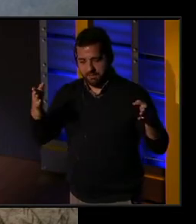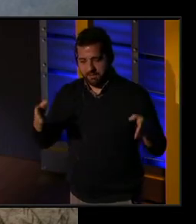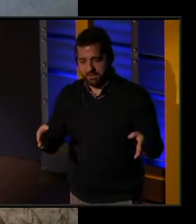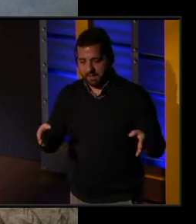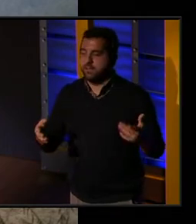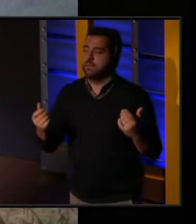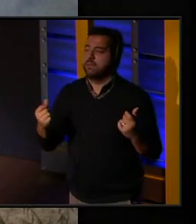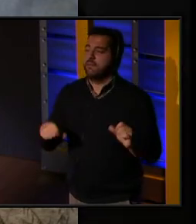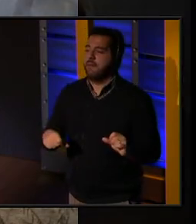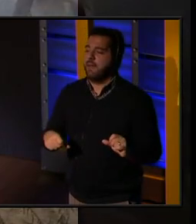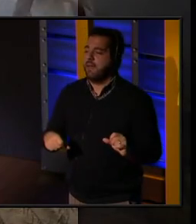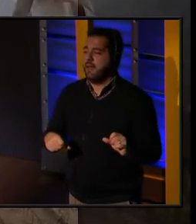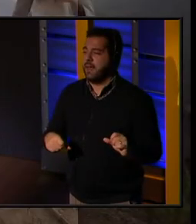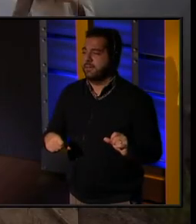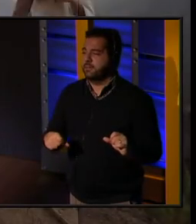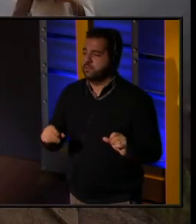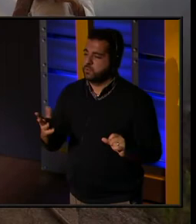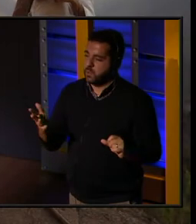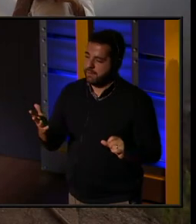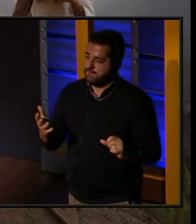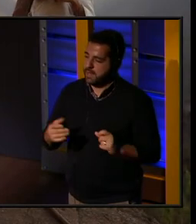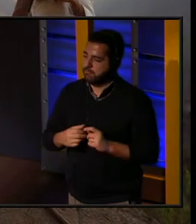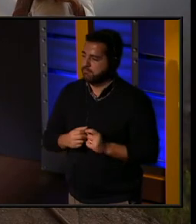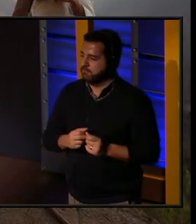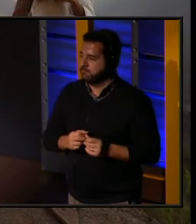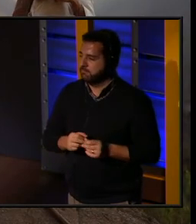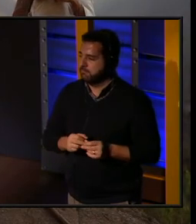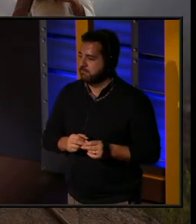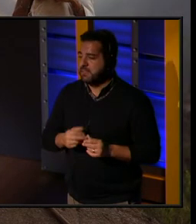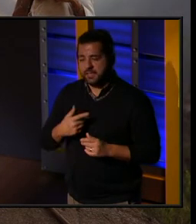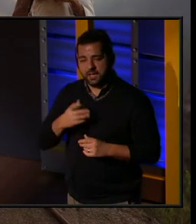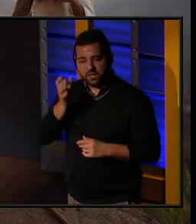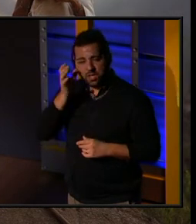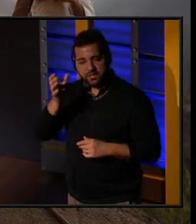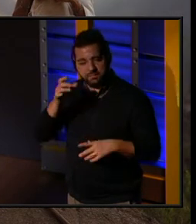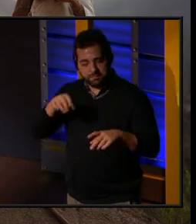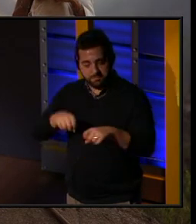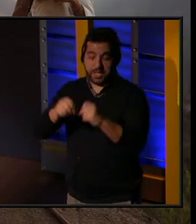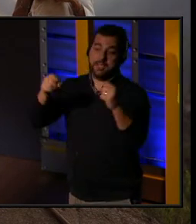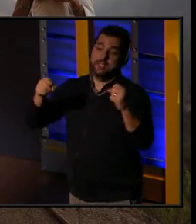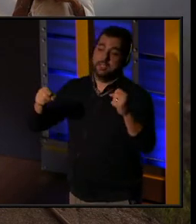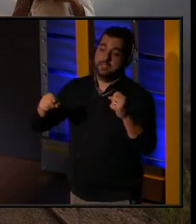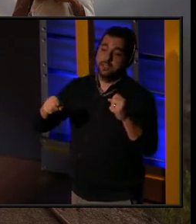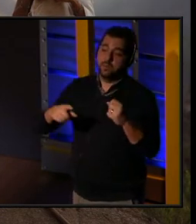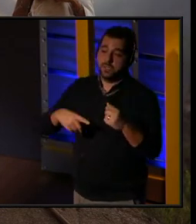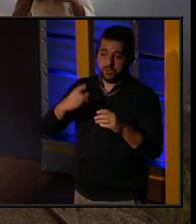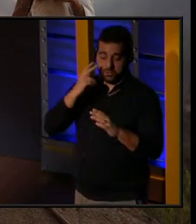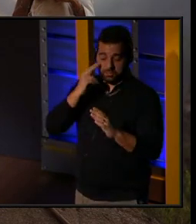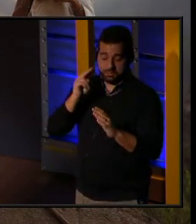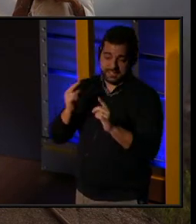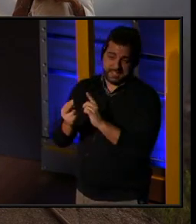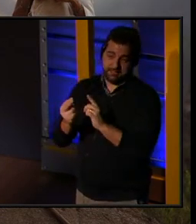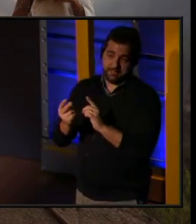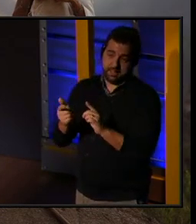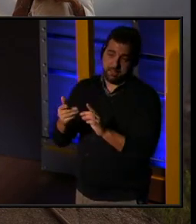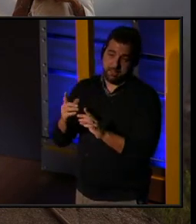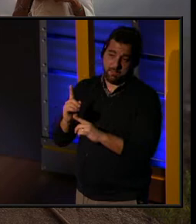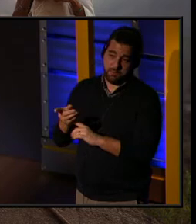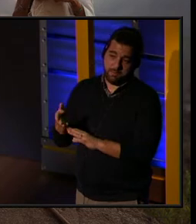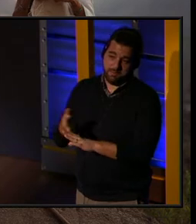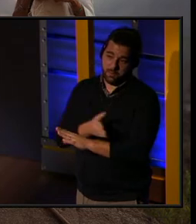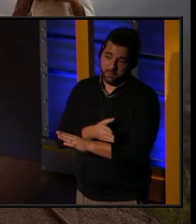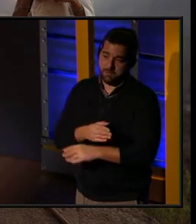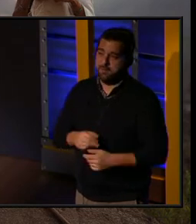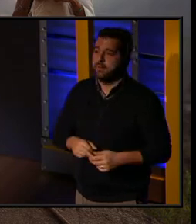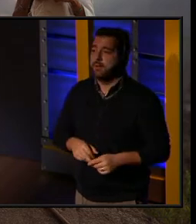you can sort of, like, break the concept of what you had perceived the moment before. And then I realized